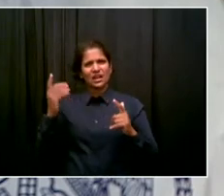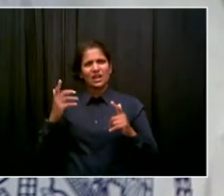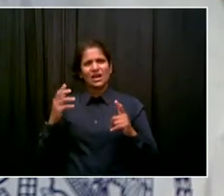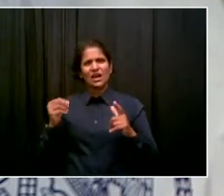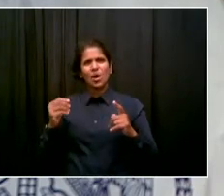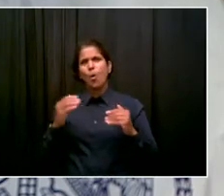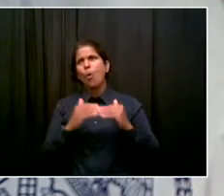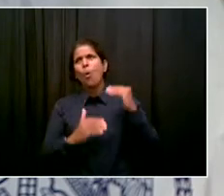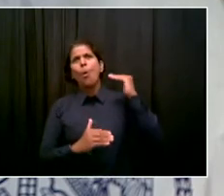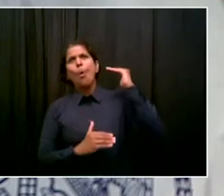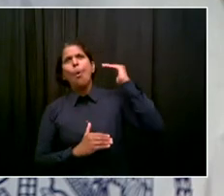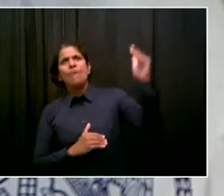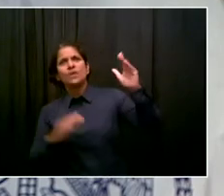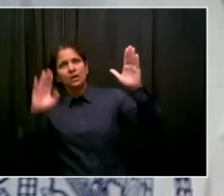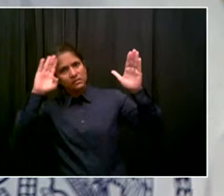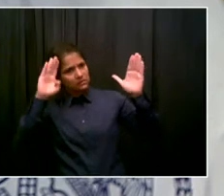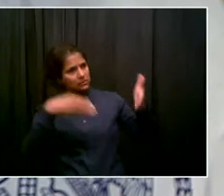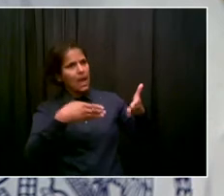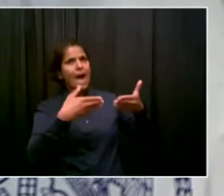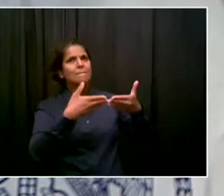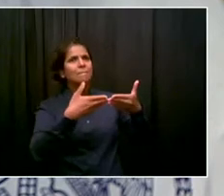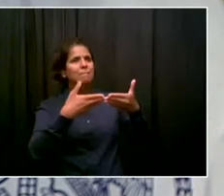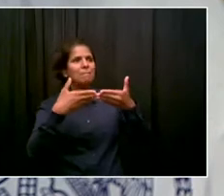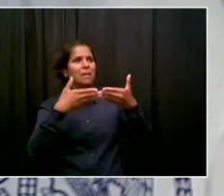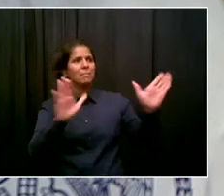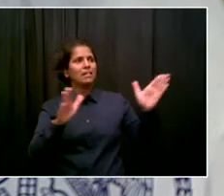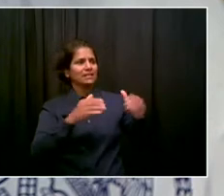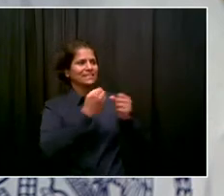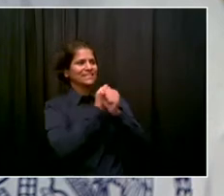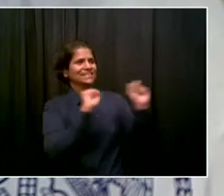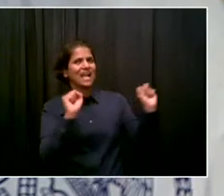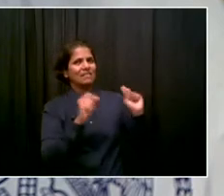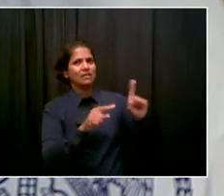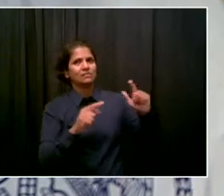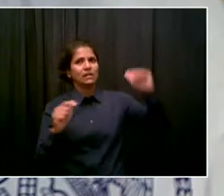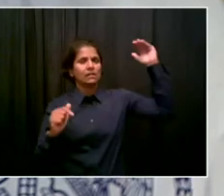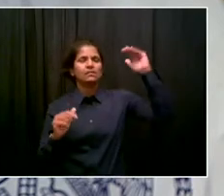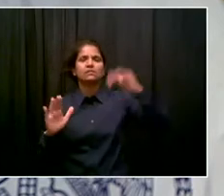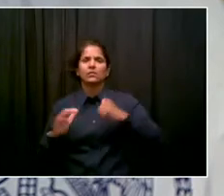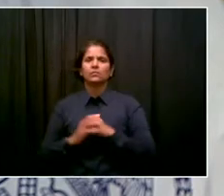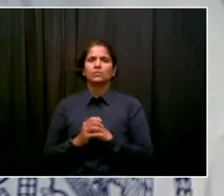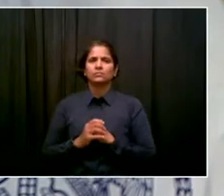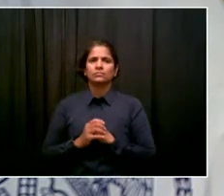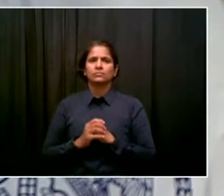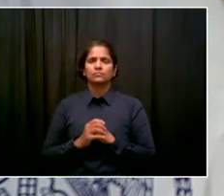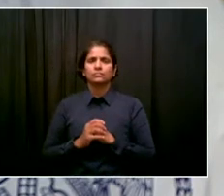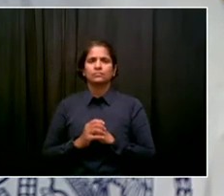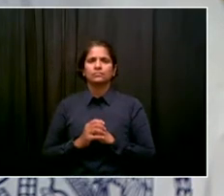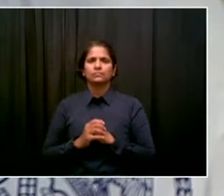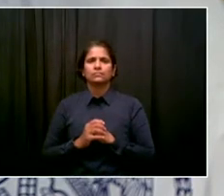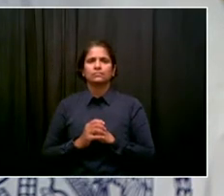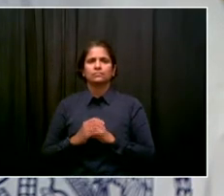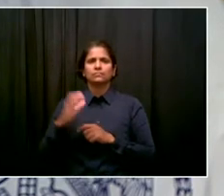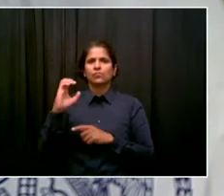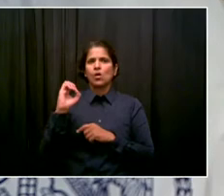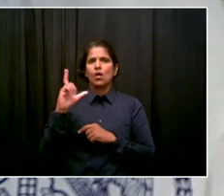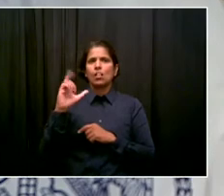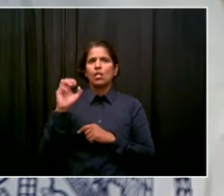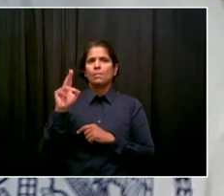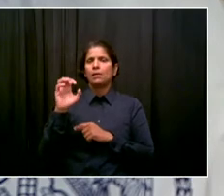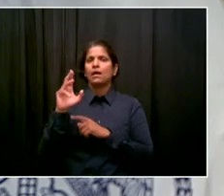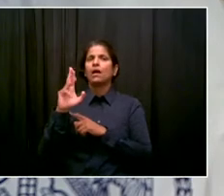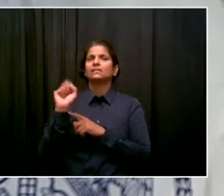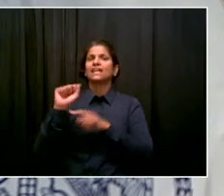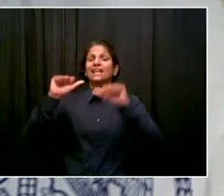barriers up around the Columbus statutes for many, many months. You